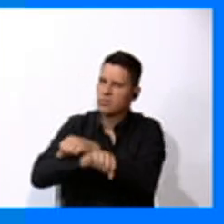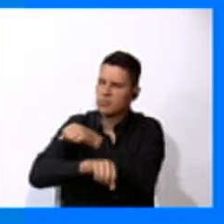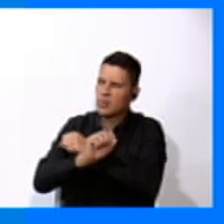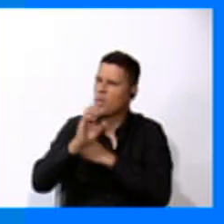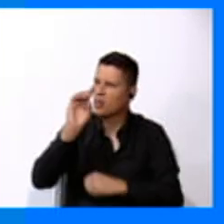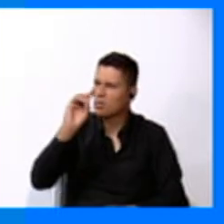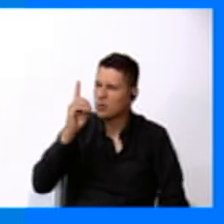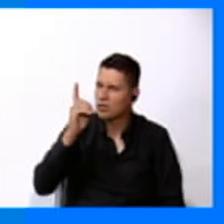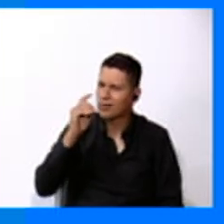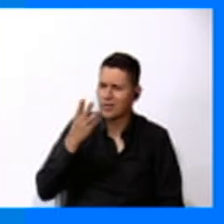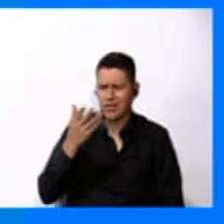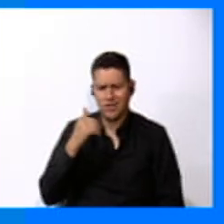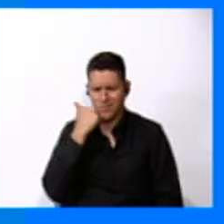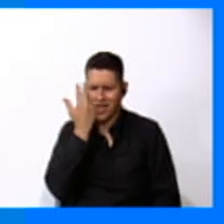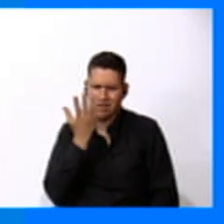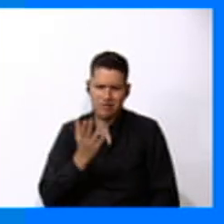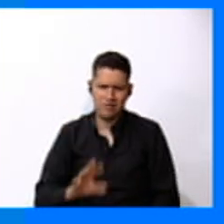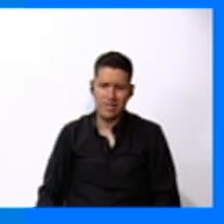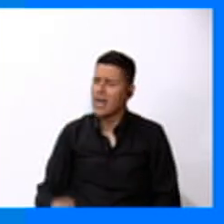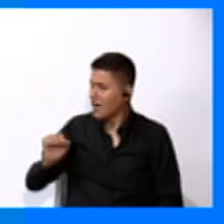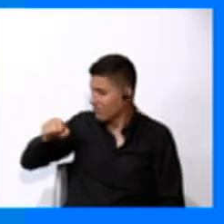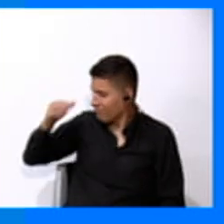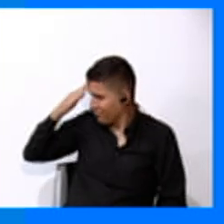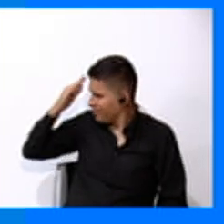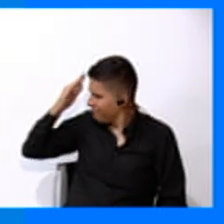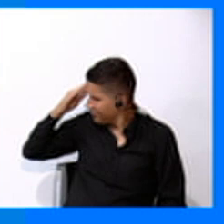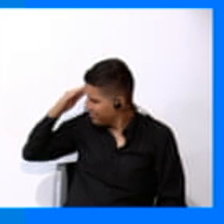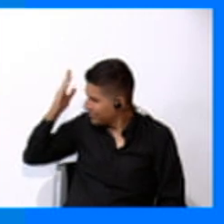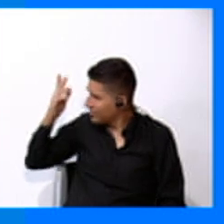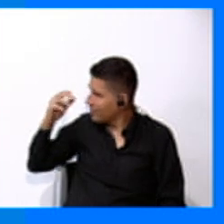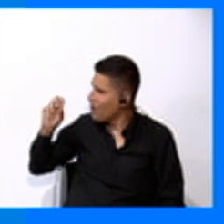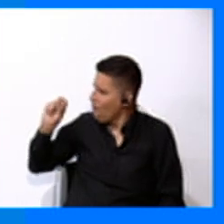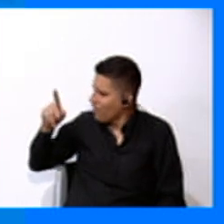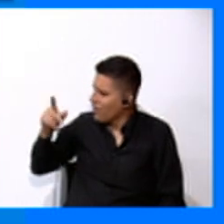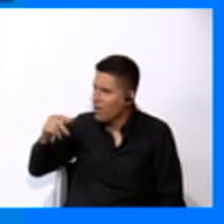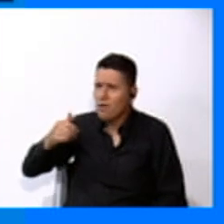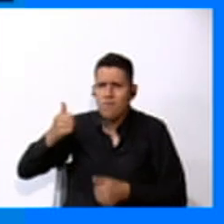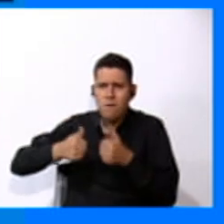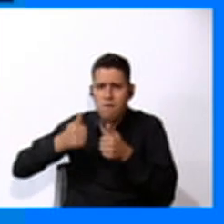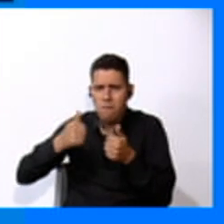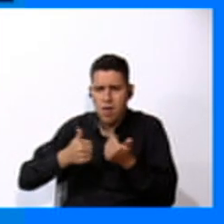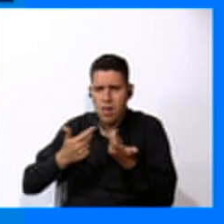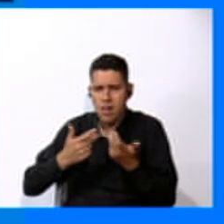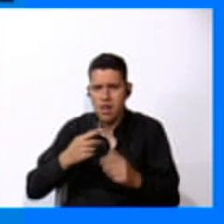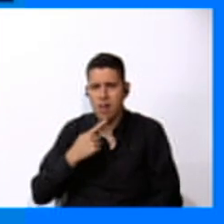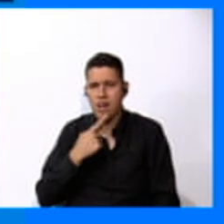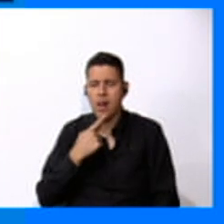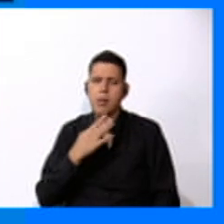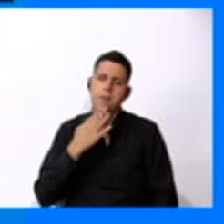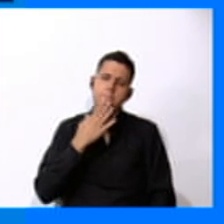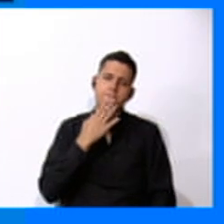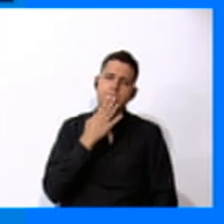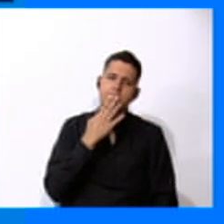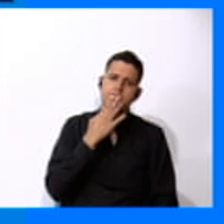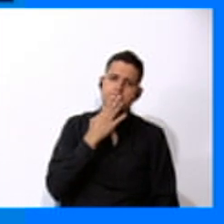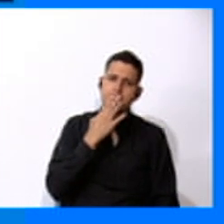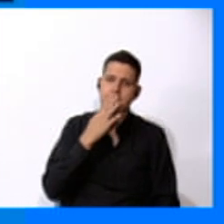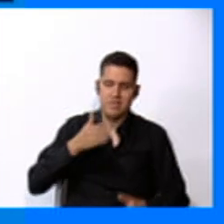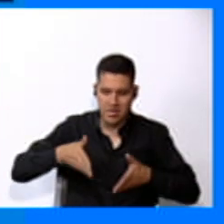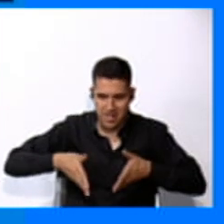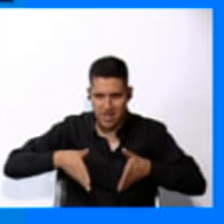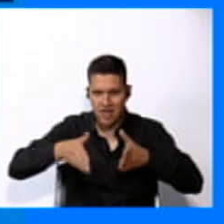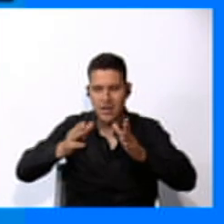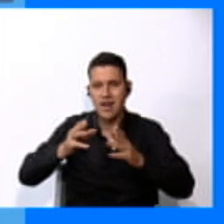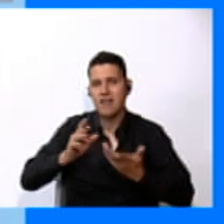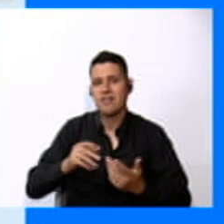Look very easy. Yes, teacher. I know. I know. What is the answer, Waldo? On Maple Street? Yes.